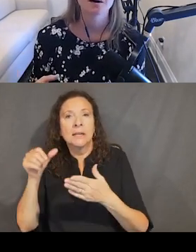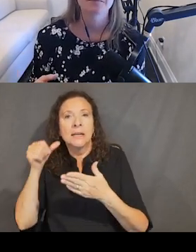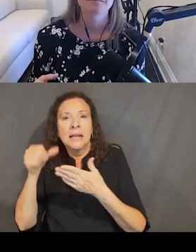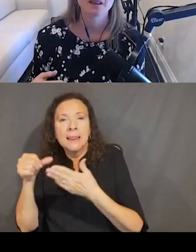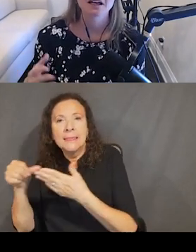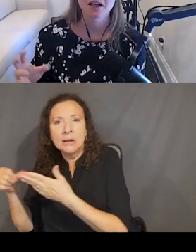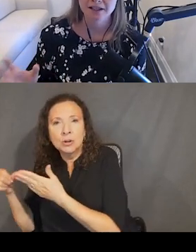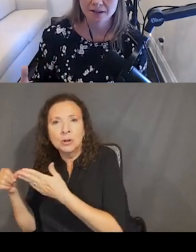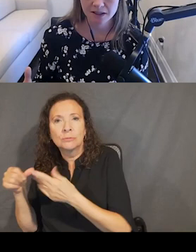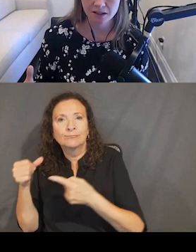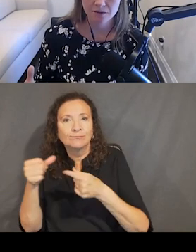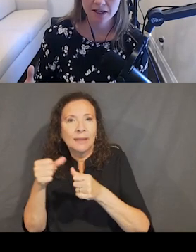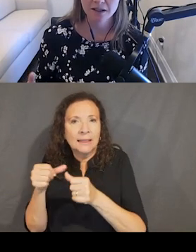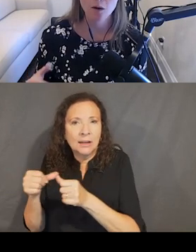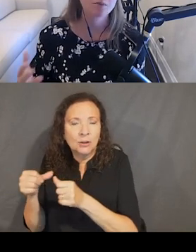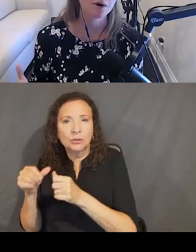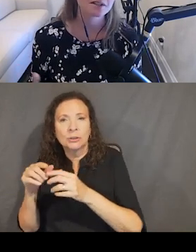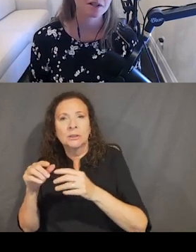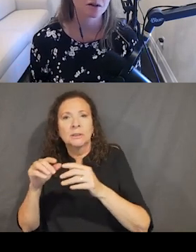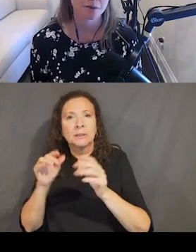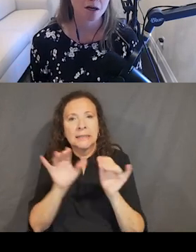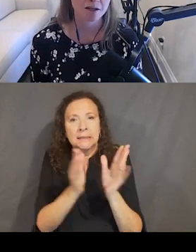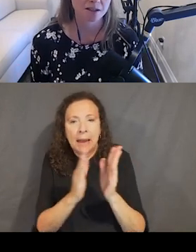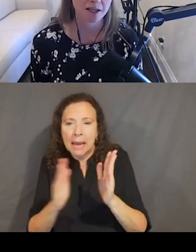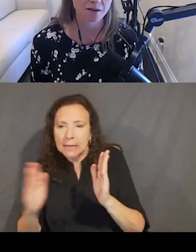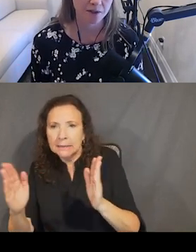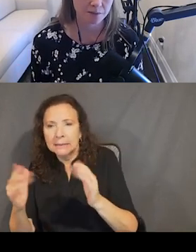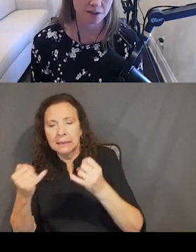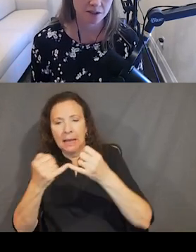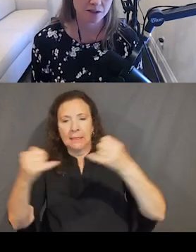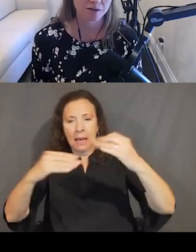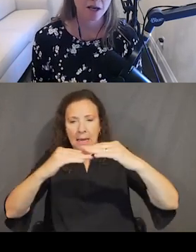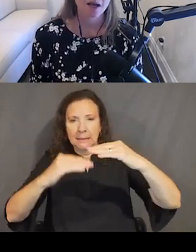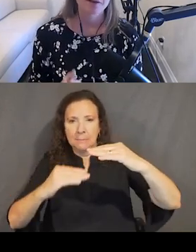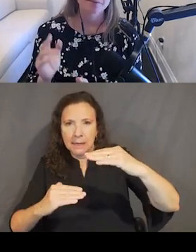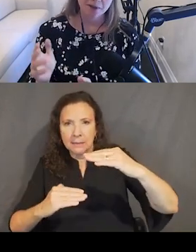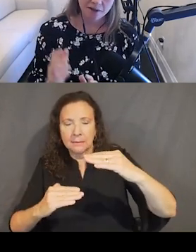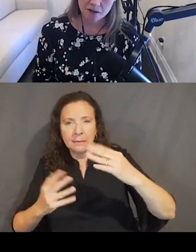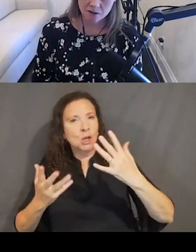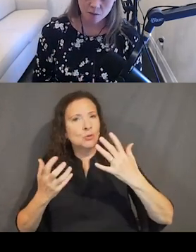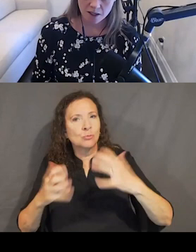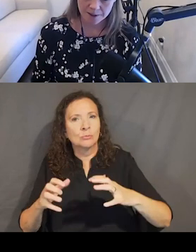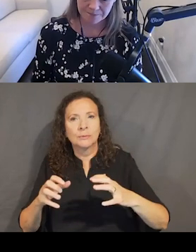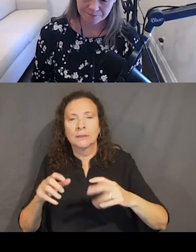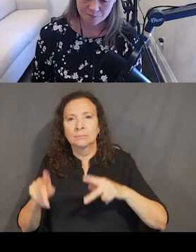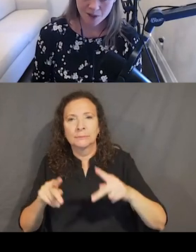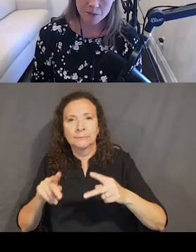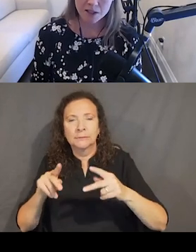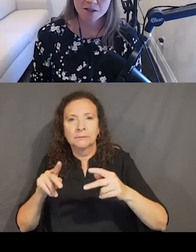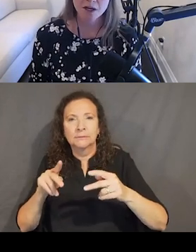and line spacing, right? And the whole point is to make sure that we're not causing any readability issues. I'm putting that on UI